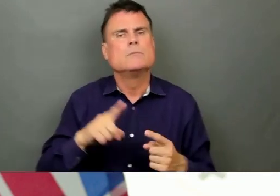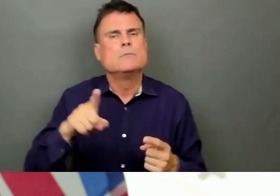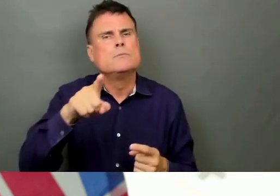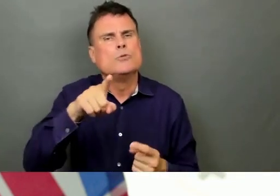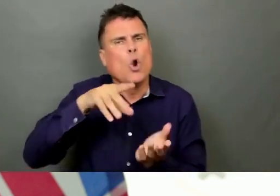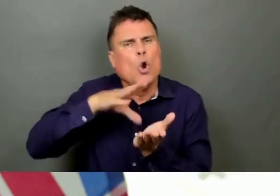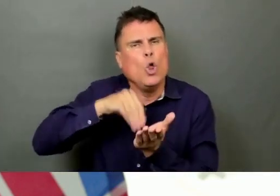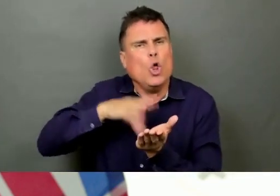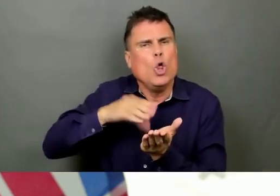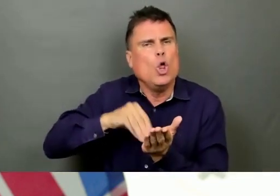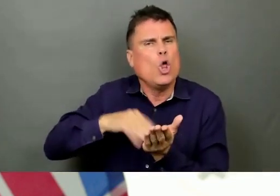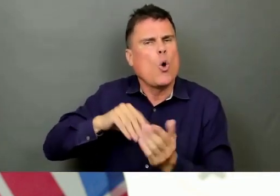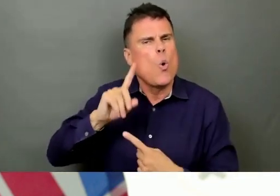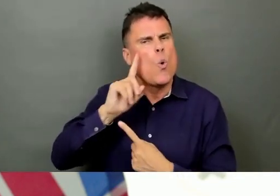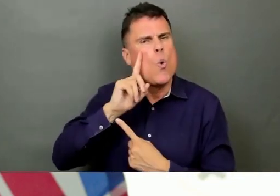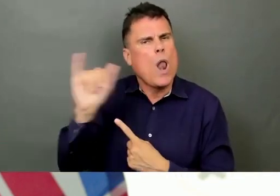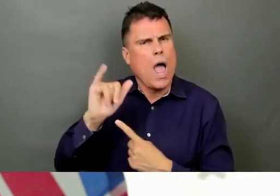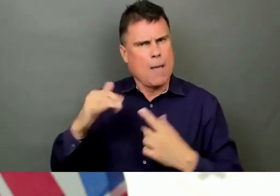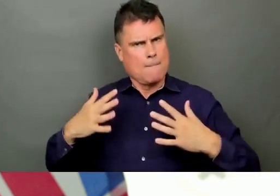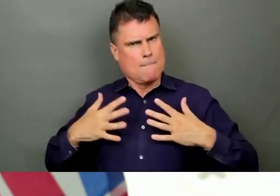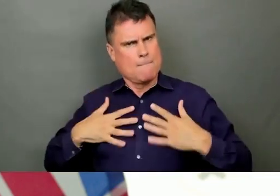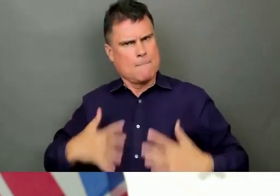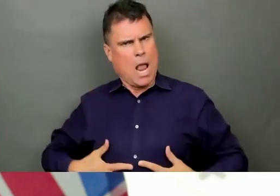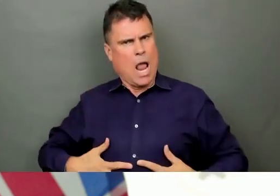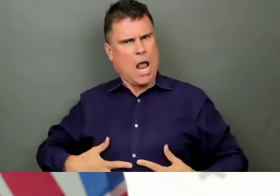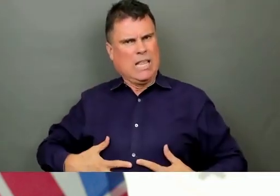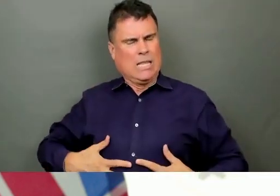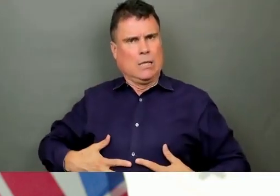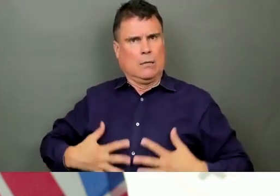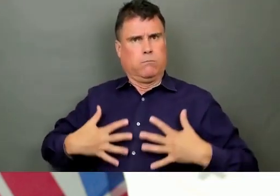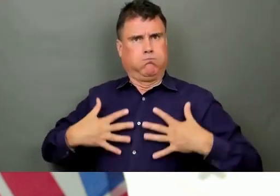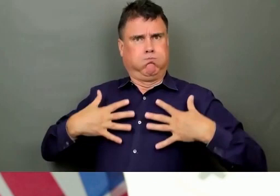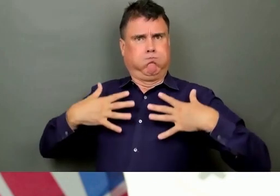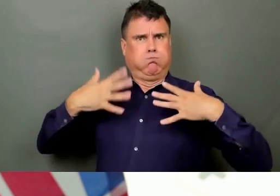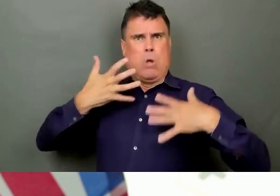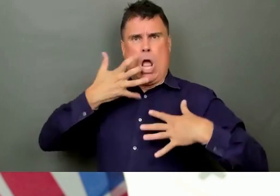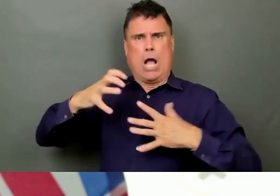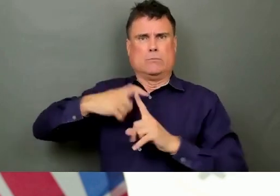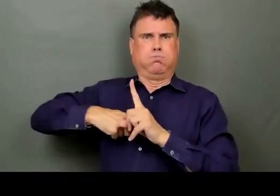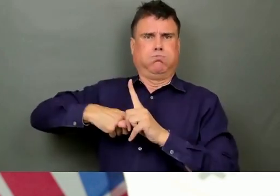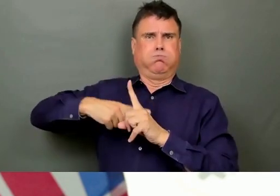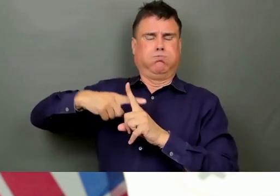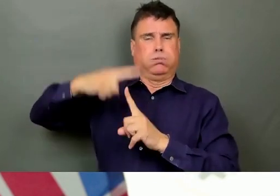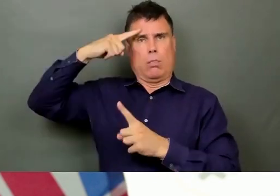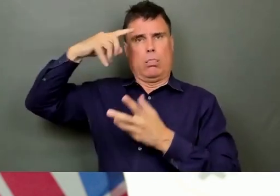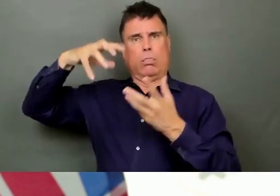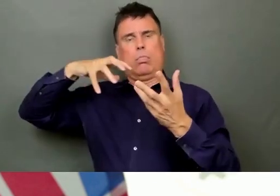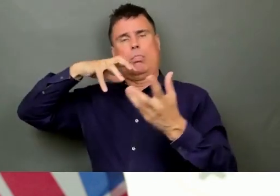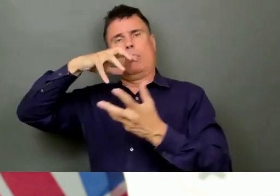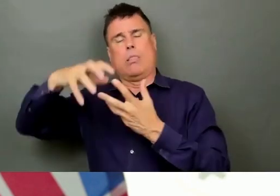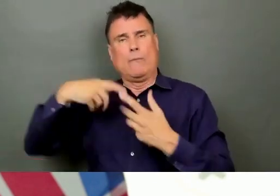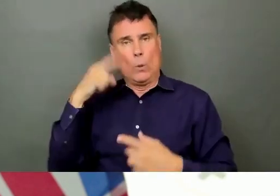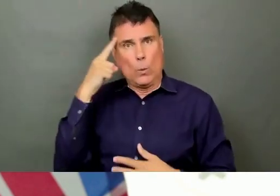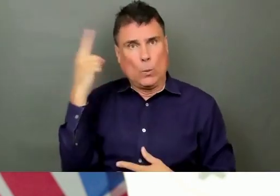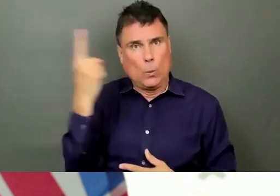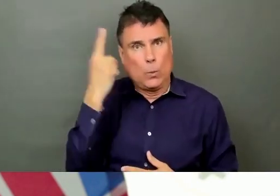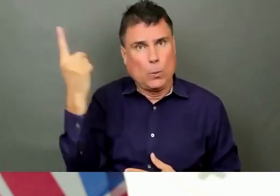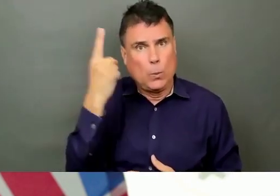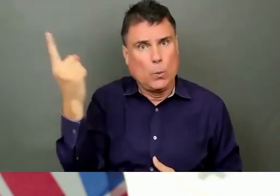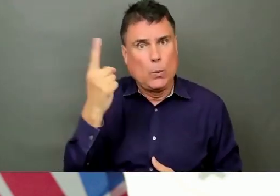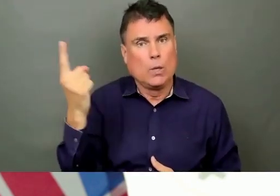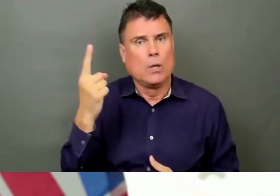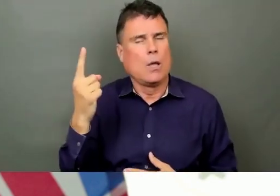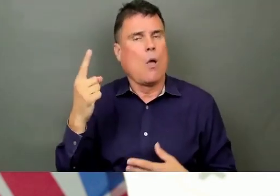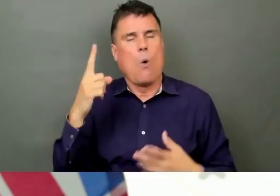confused, dizzy, fainting, you need to call because that can turn into an emergency very